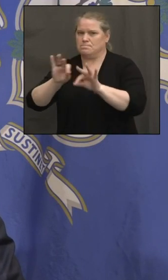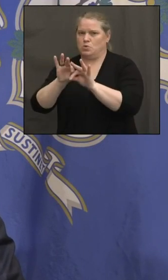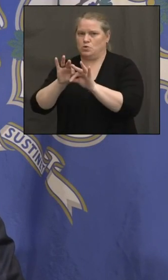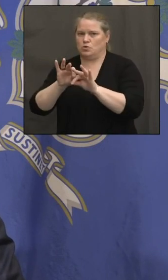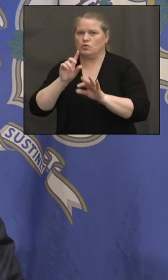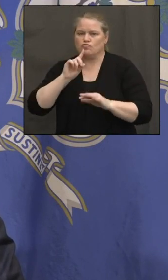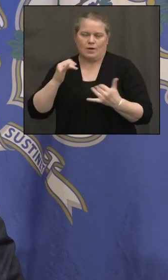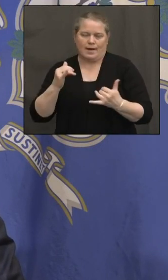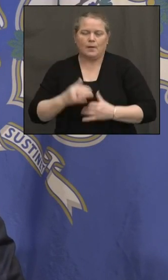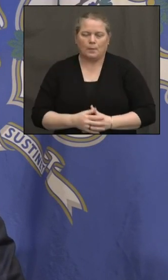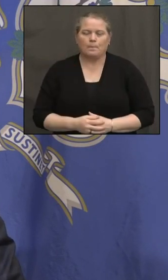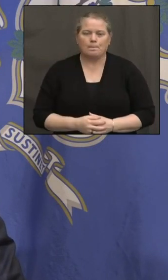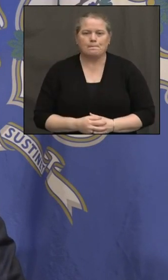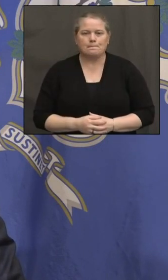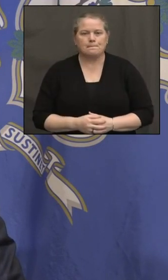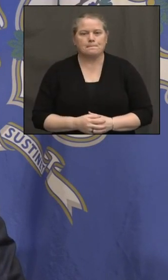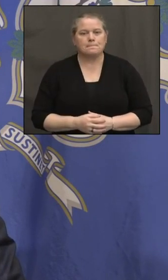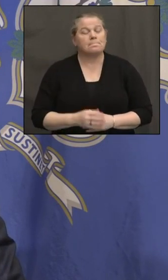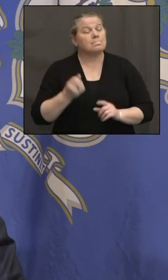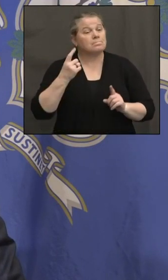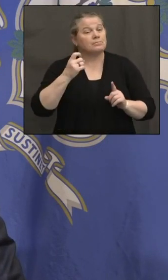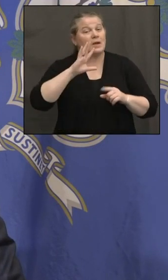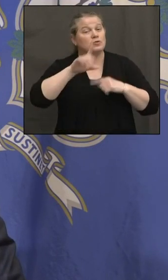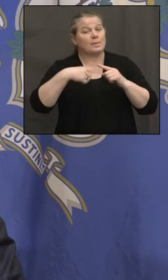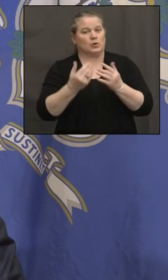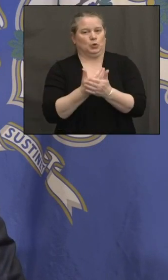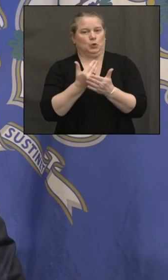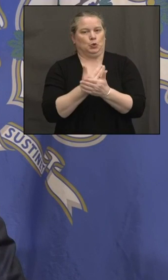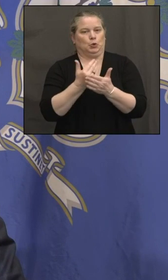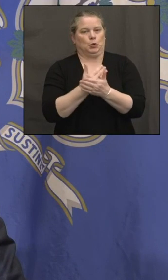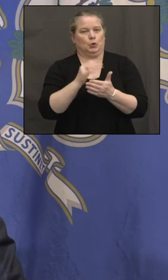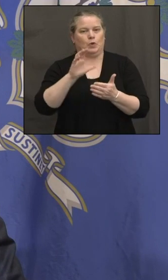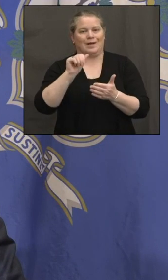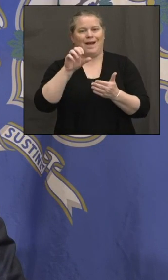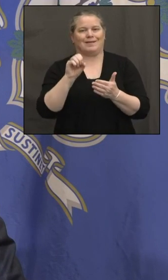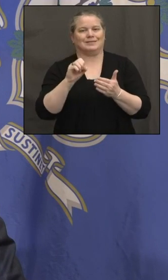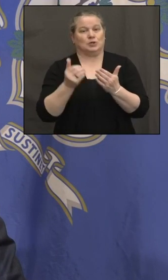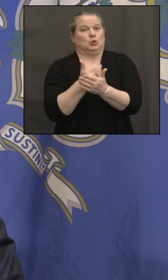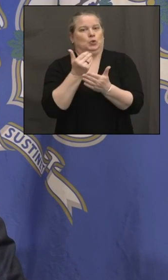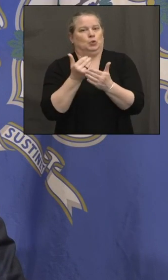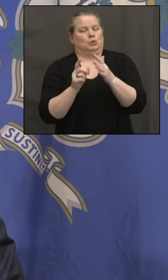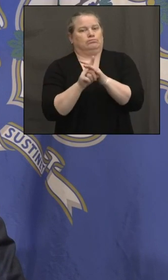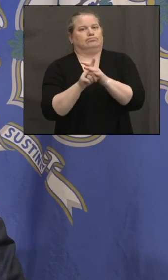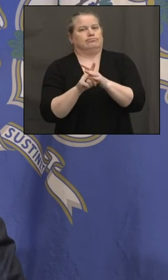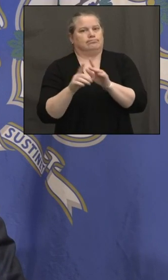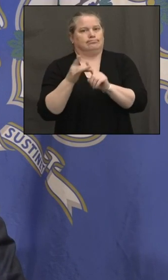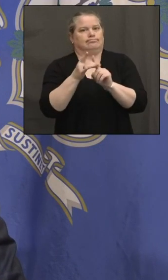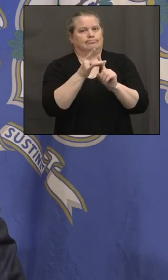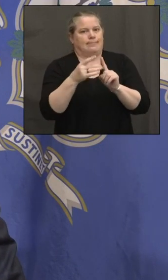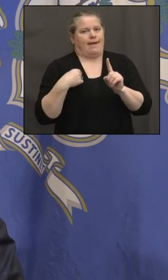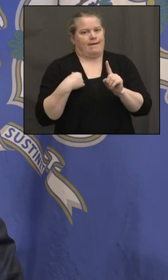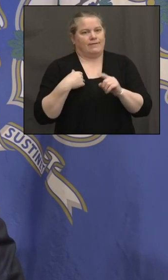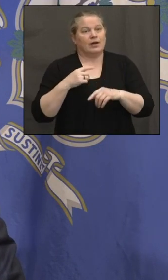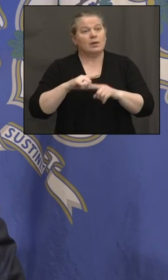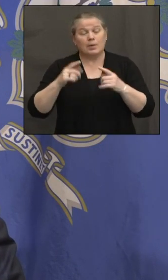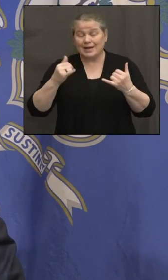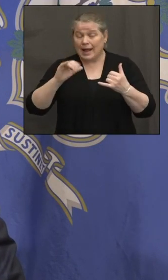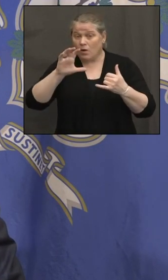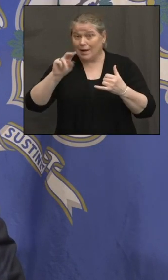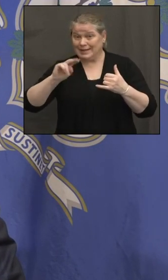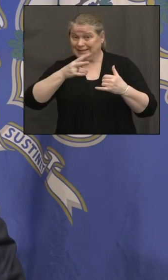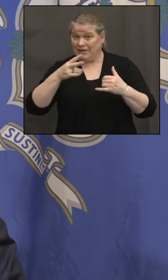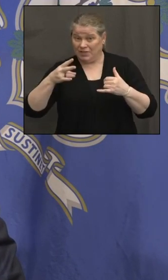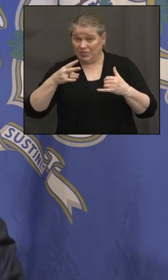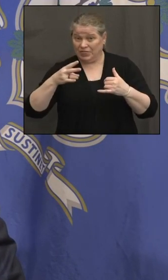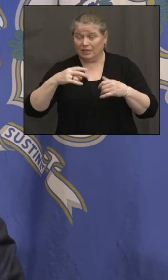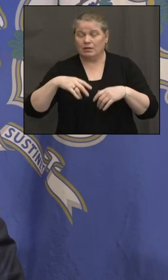And I should clarify that I was talking about new case rate per capita, uh, not positivity rate there, but Connecticut is seventh now. And, um, I